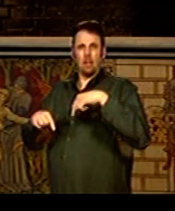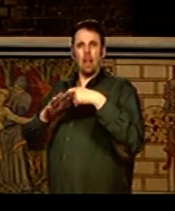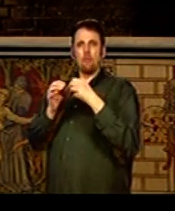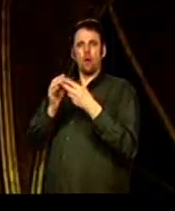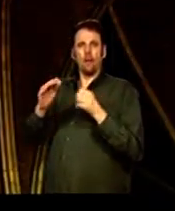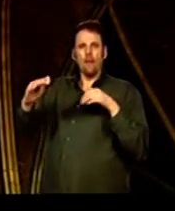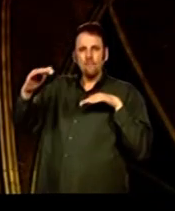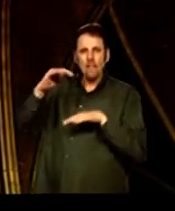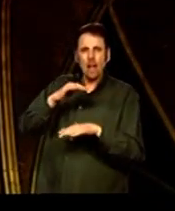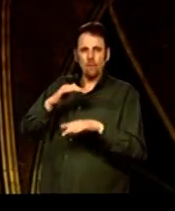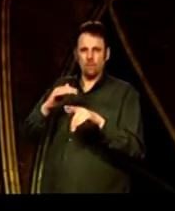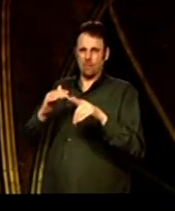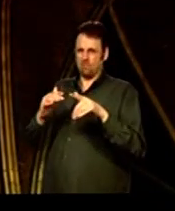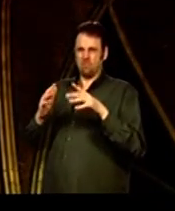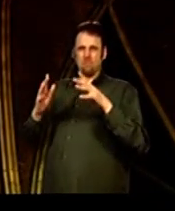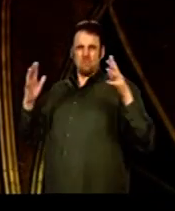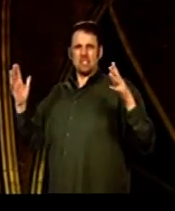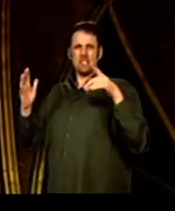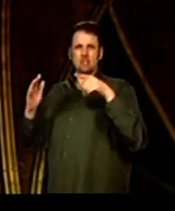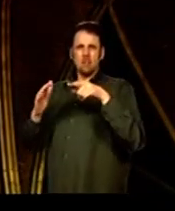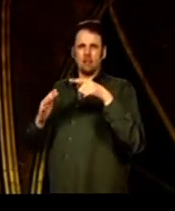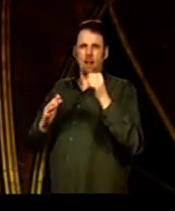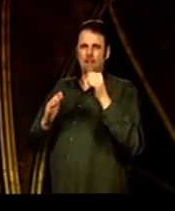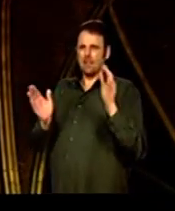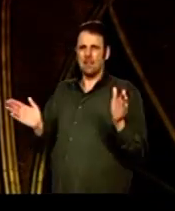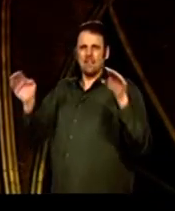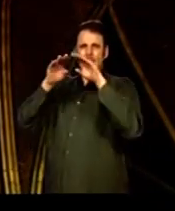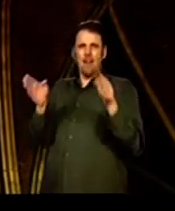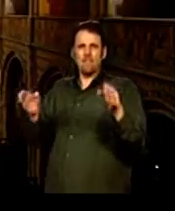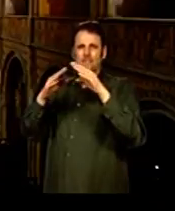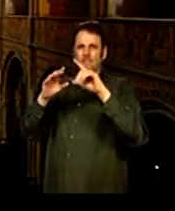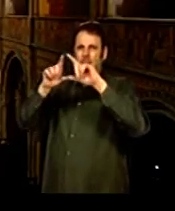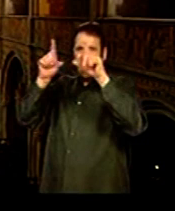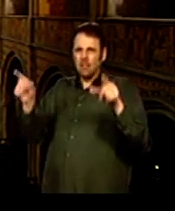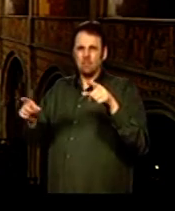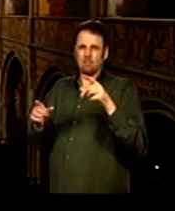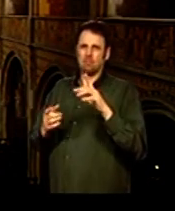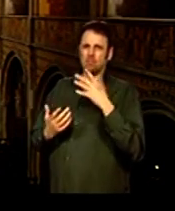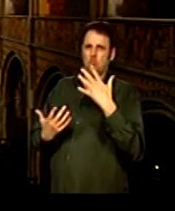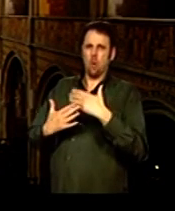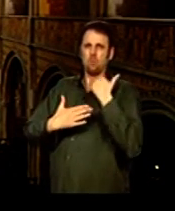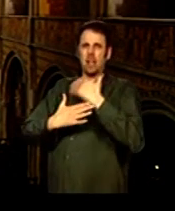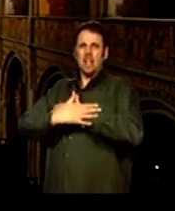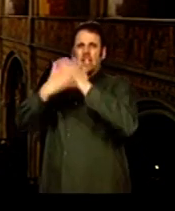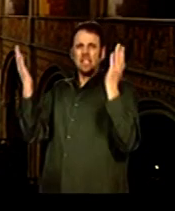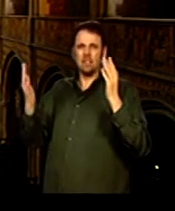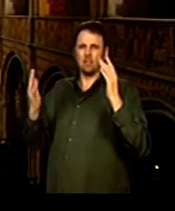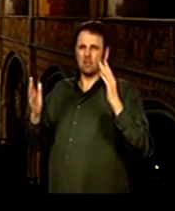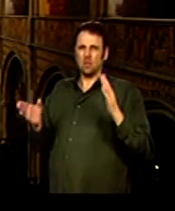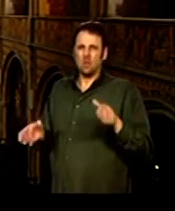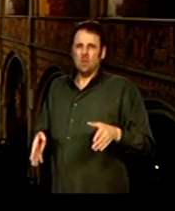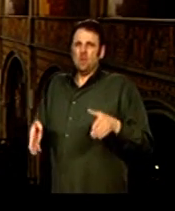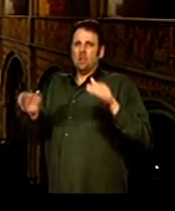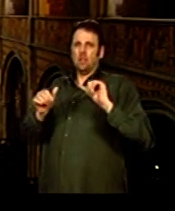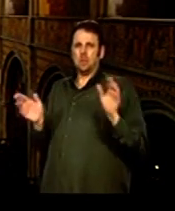Vaults over the main vessel, over the nave and over the aisles, creating these spacious galleries lit by tall, slim and rather dramatic